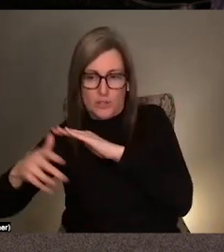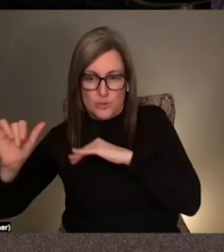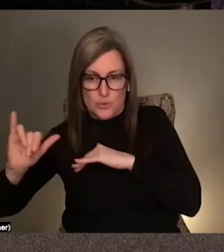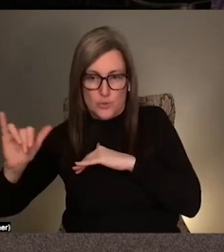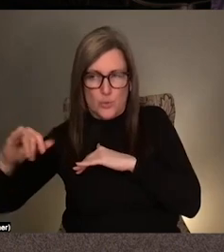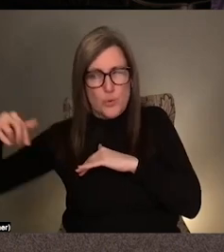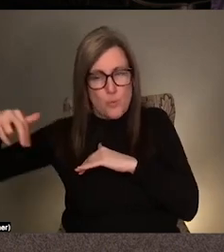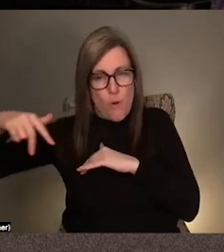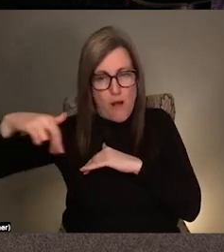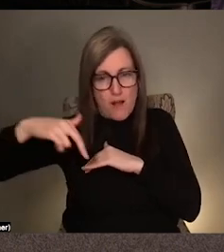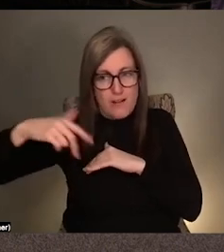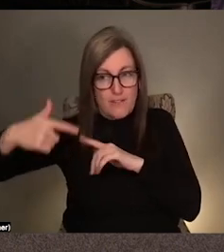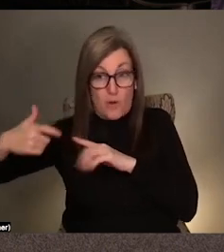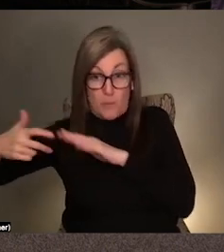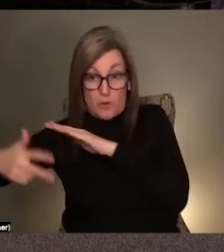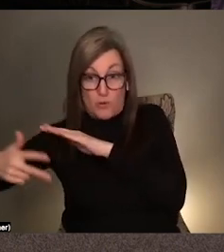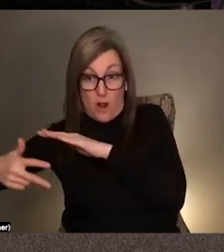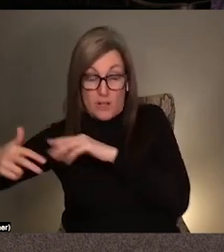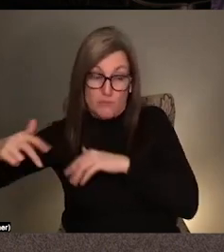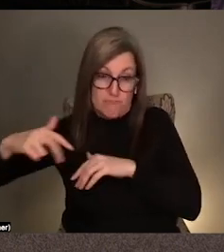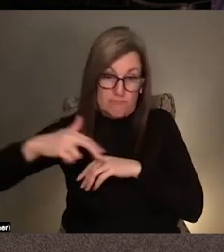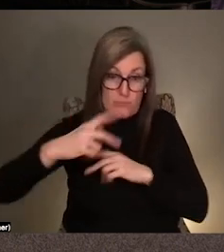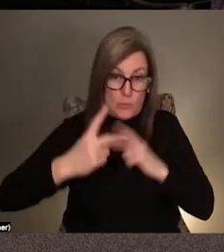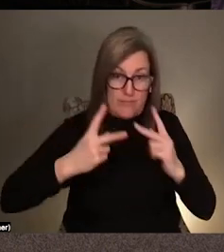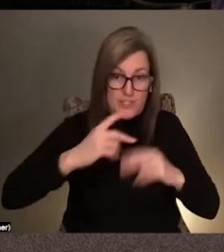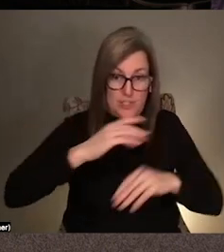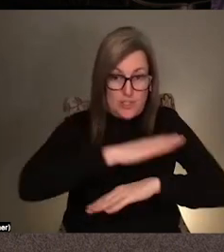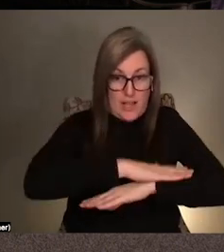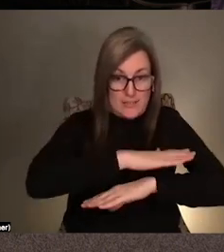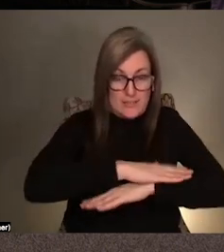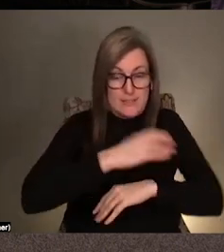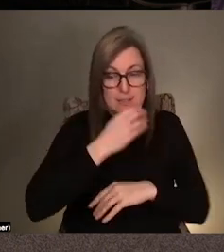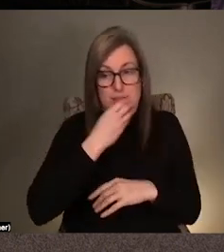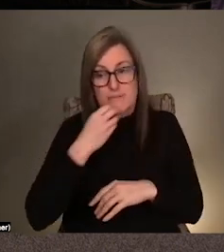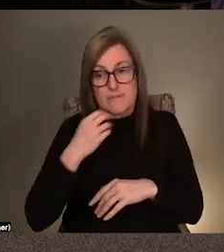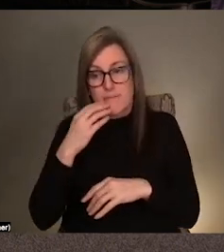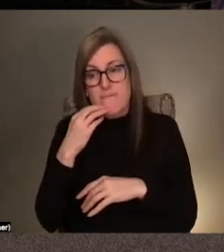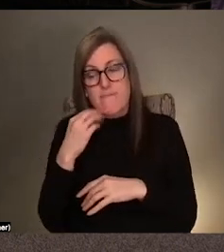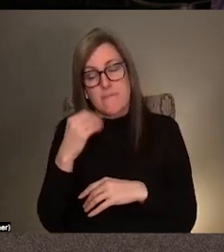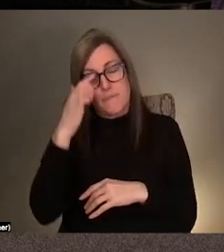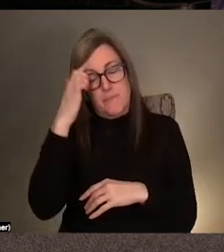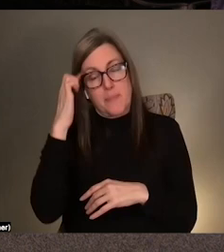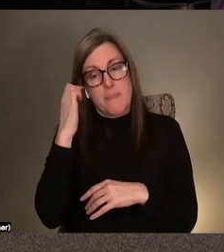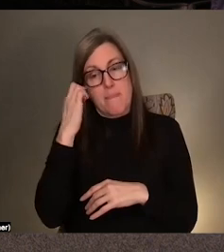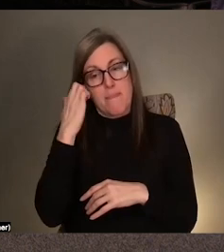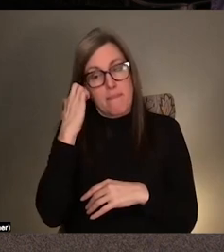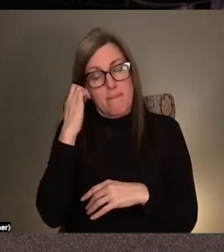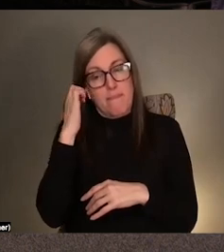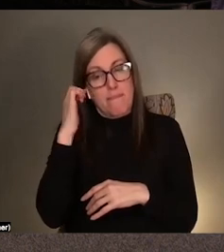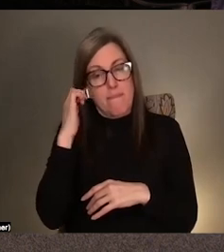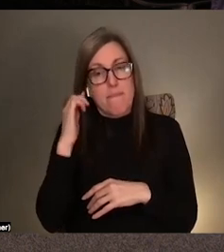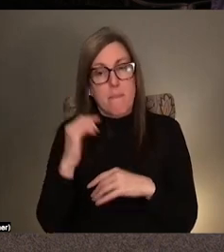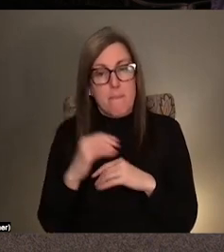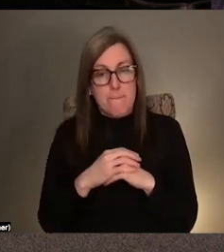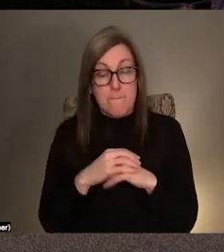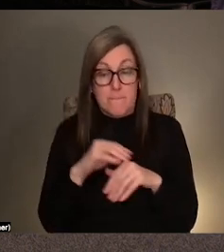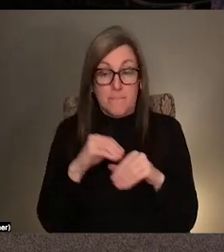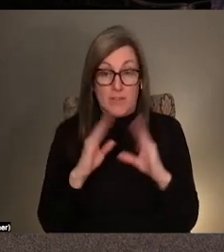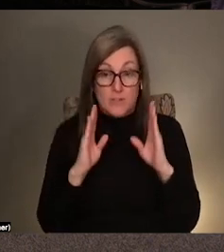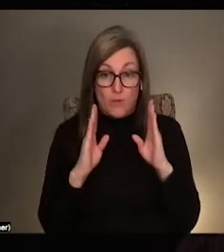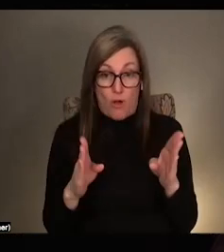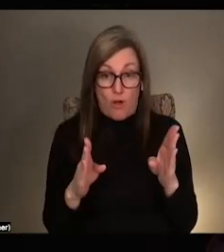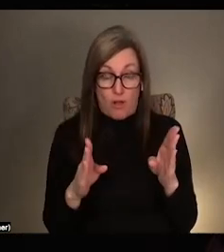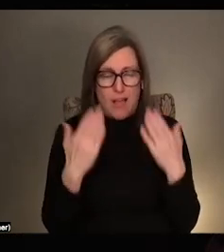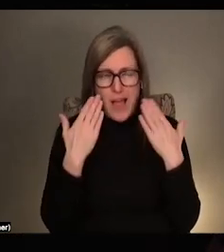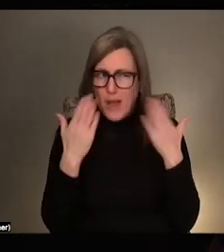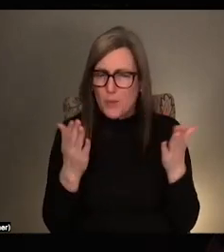from the garage to the visitors desk, uh, if you parked your car. So, um, yeah, it's also in this hallway and I don't know how